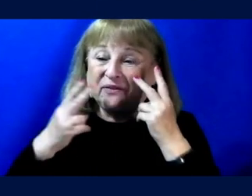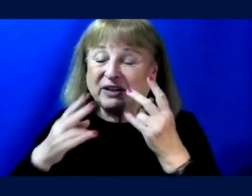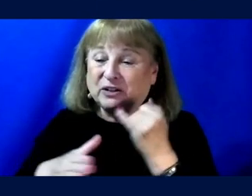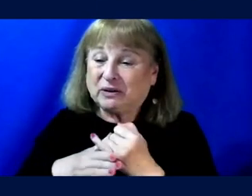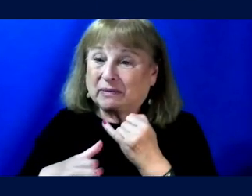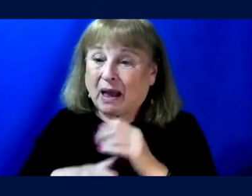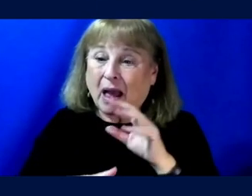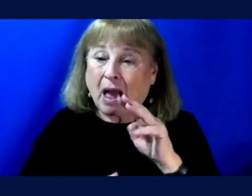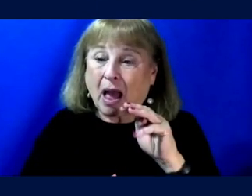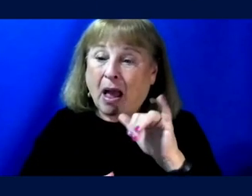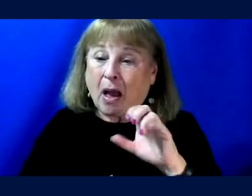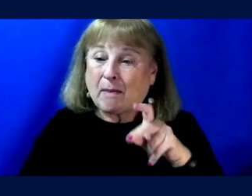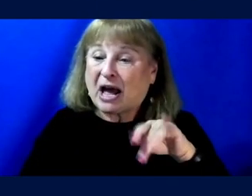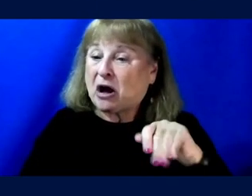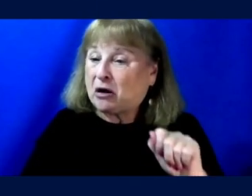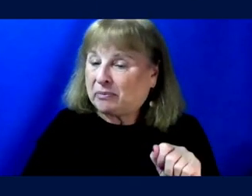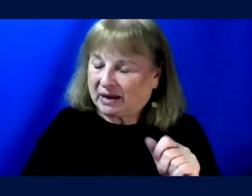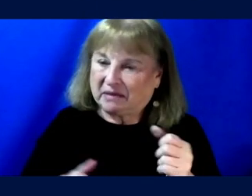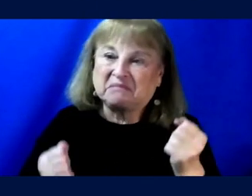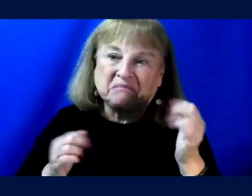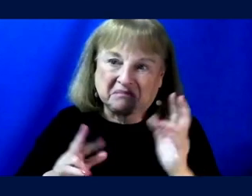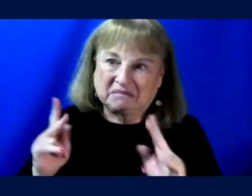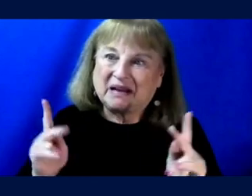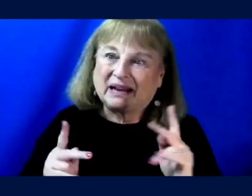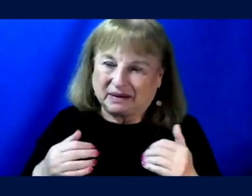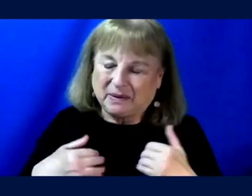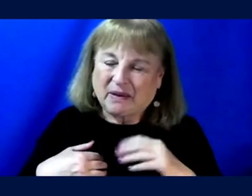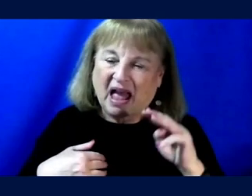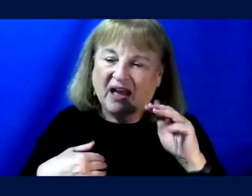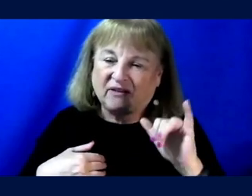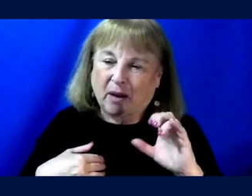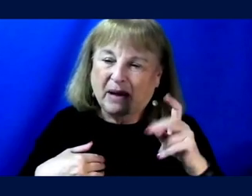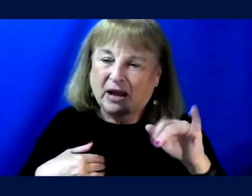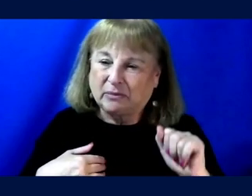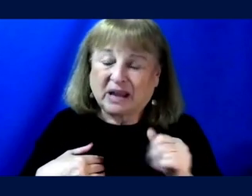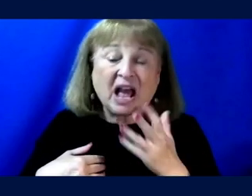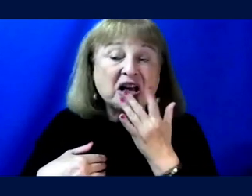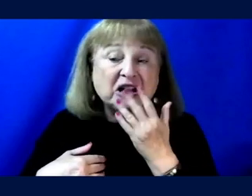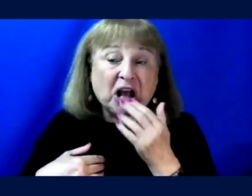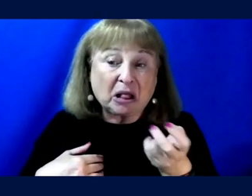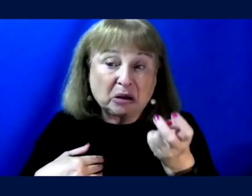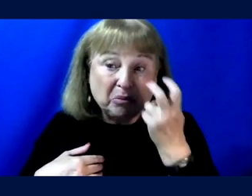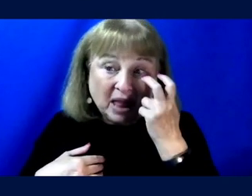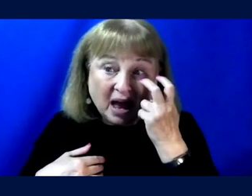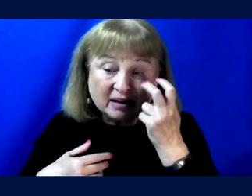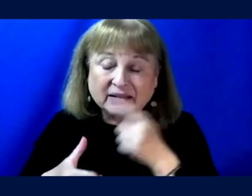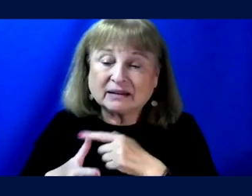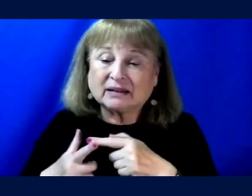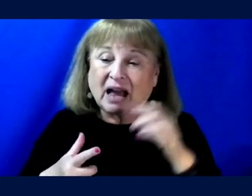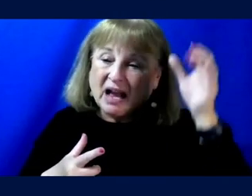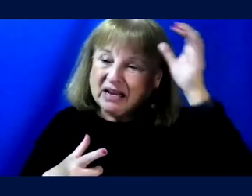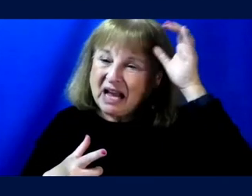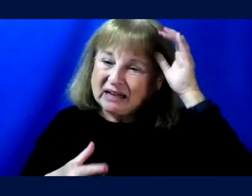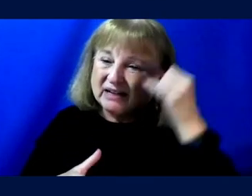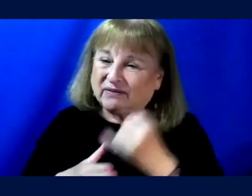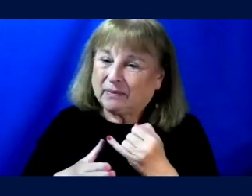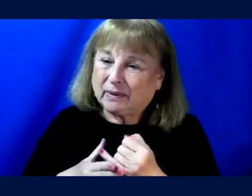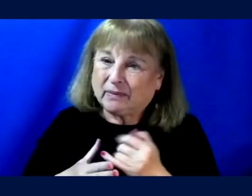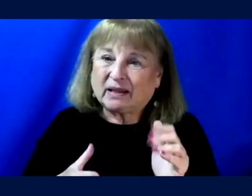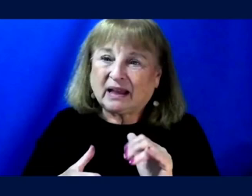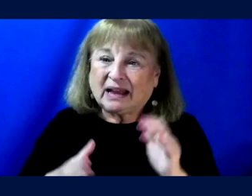like myopia, which we know that a large number of the population has, color blindness, uh, cognitive impairments like